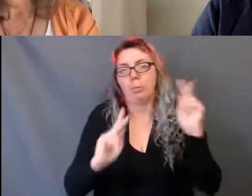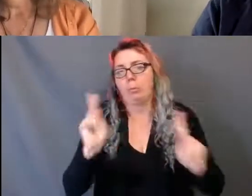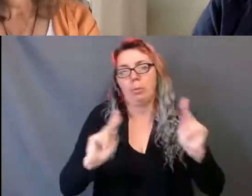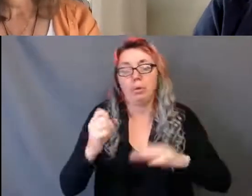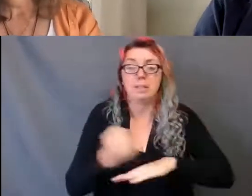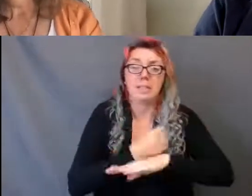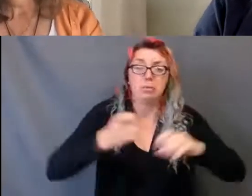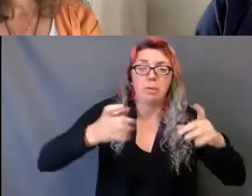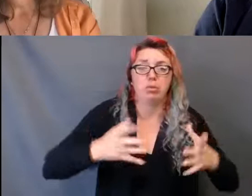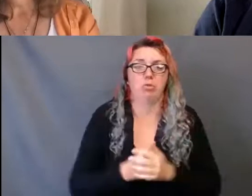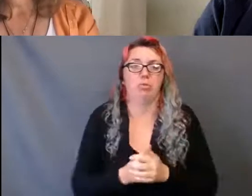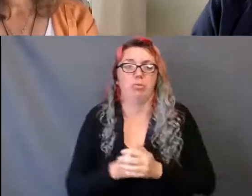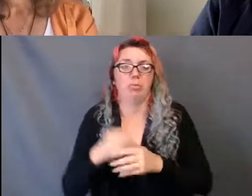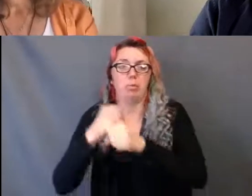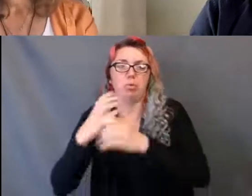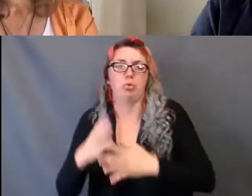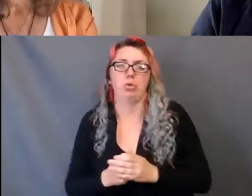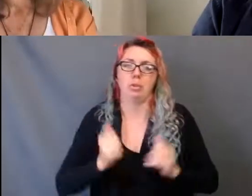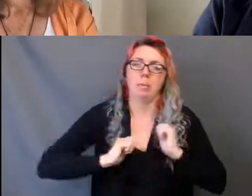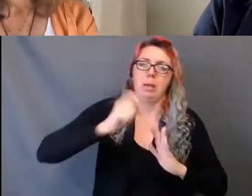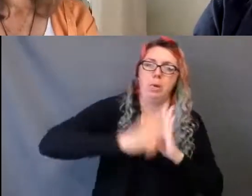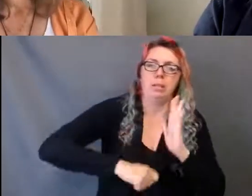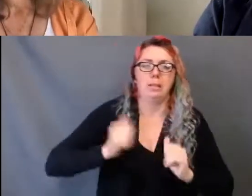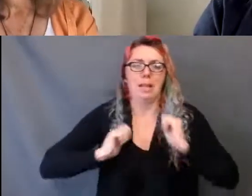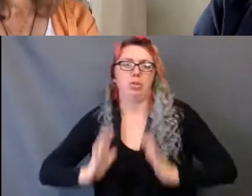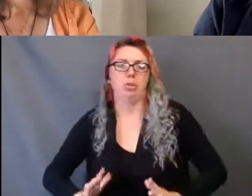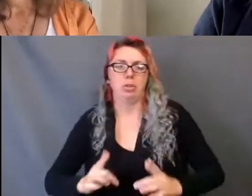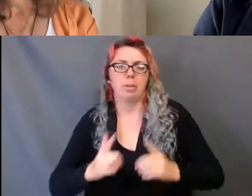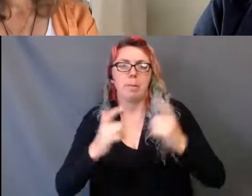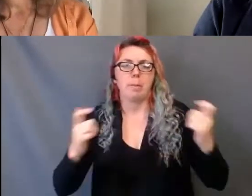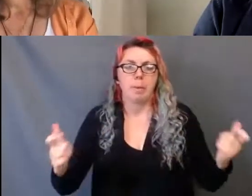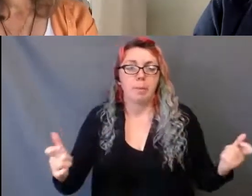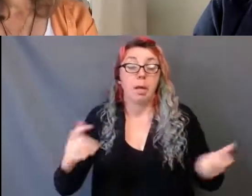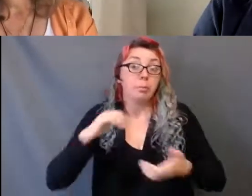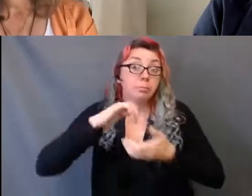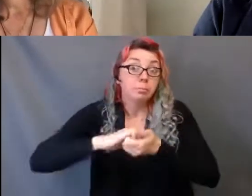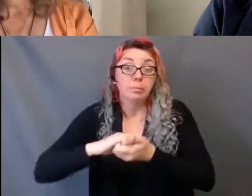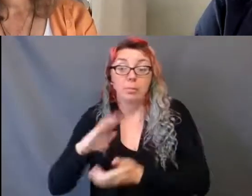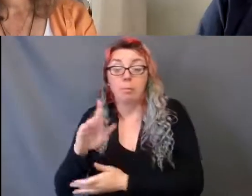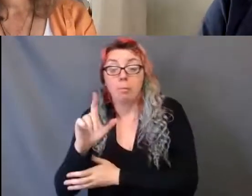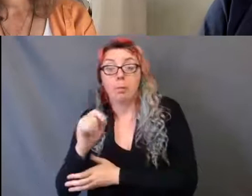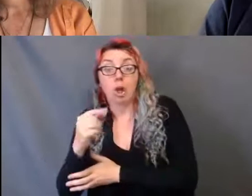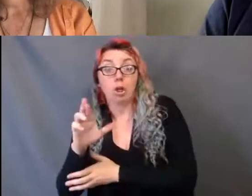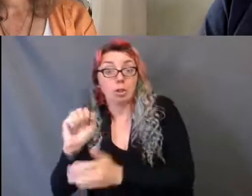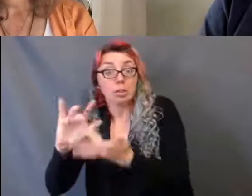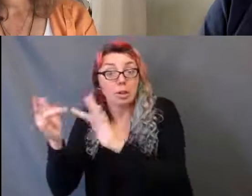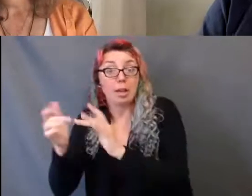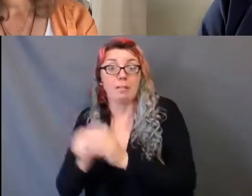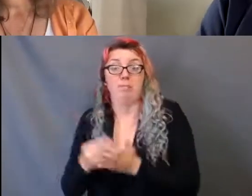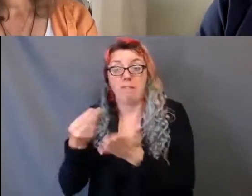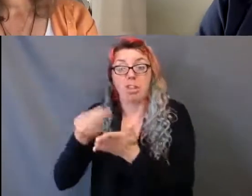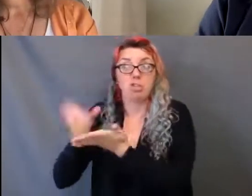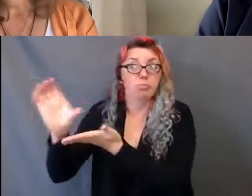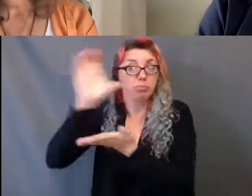and producers. And in the professional world, also between marketers, bloggers, funders and donors. To